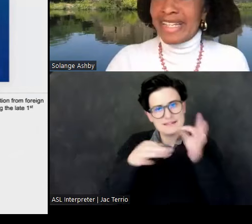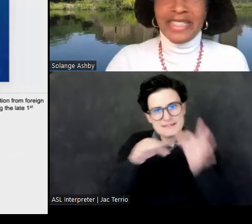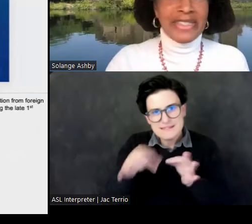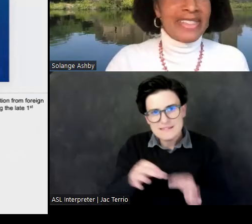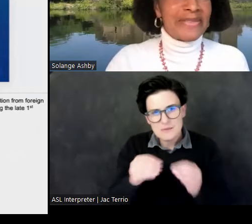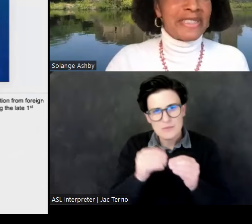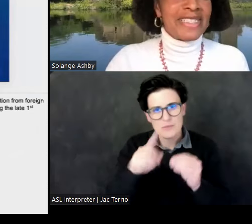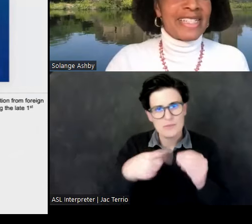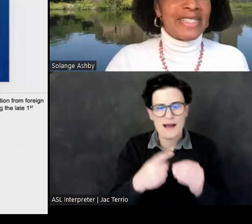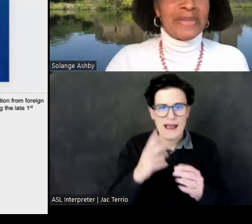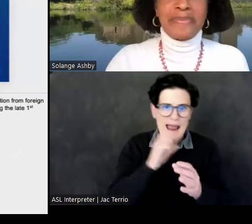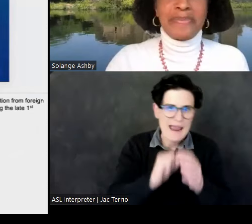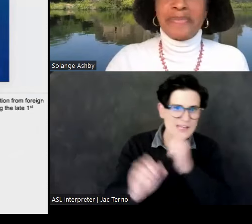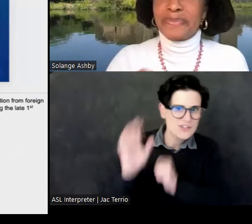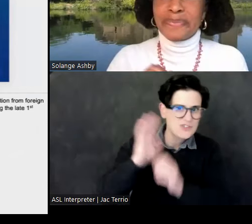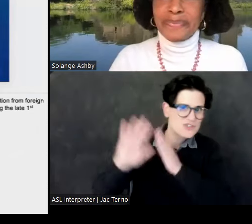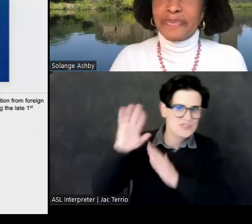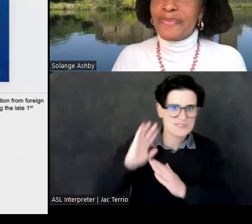this ancient civilization.